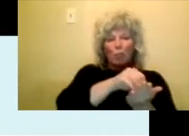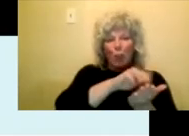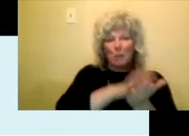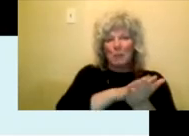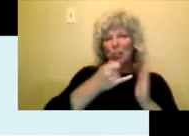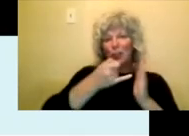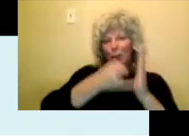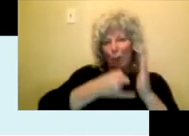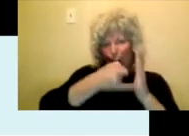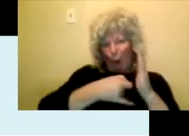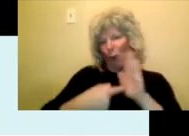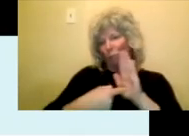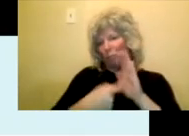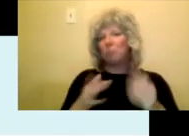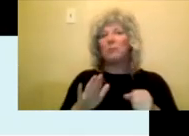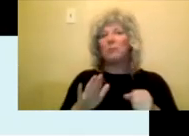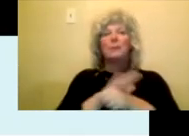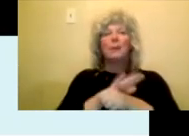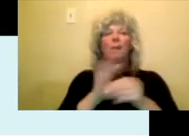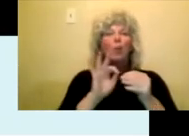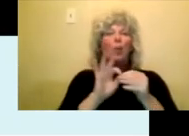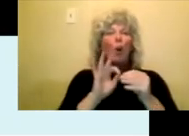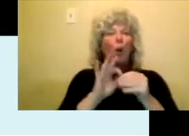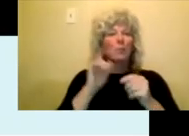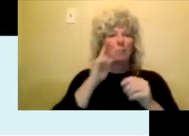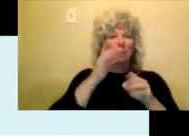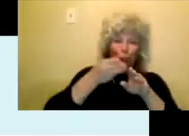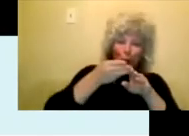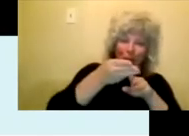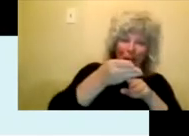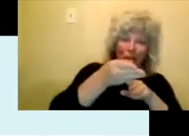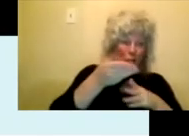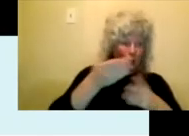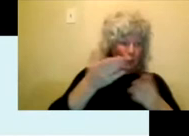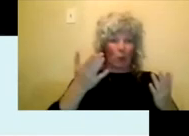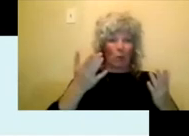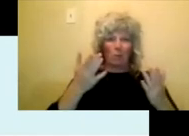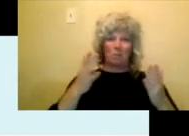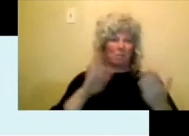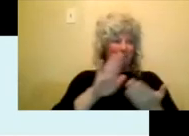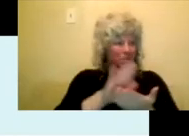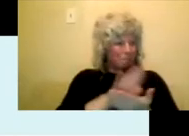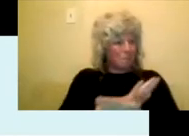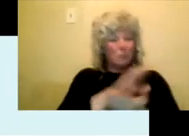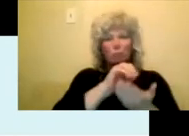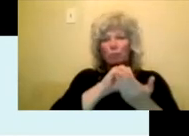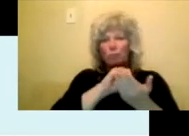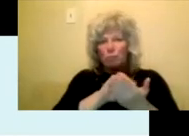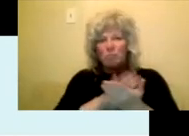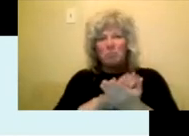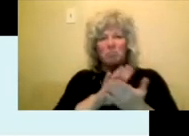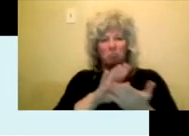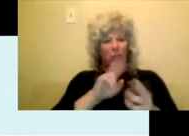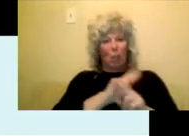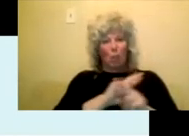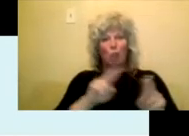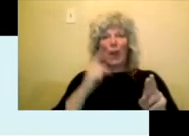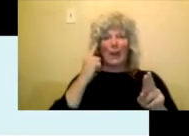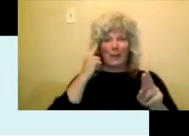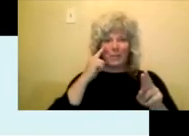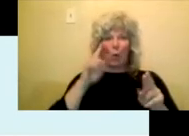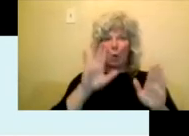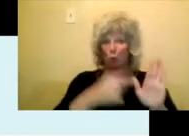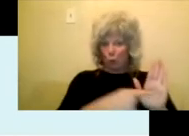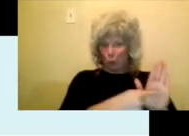cost of professional preparation of materials that document an artist's professional skills, training, and abilities.